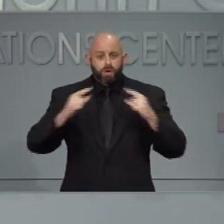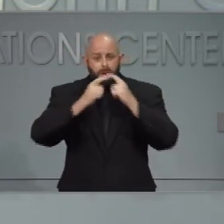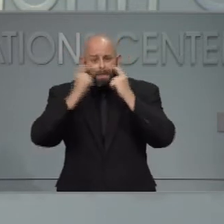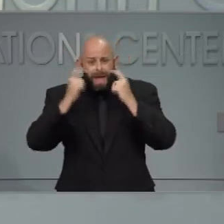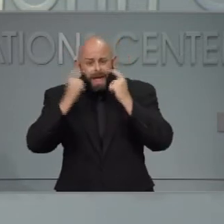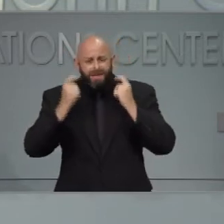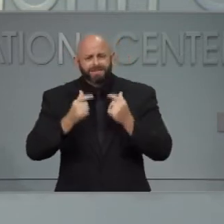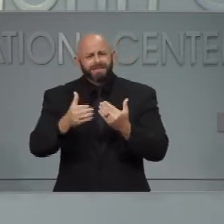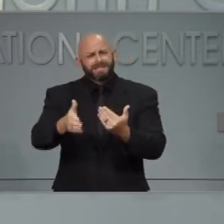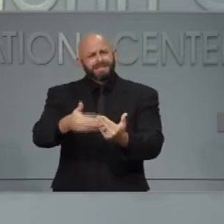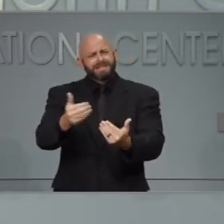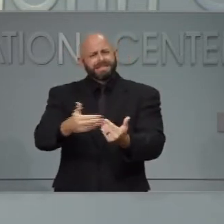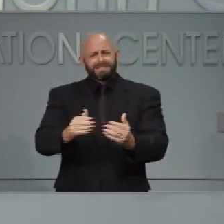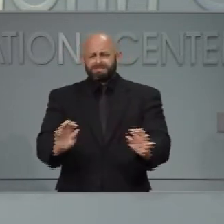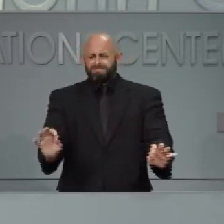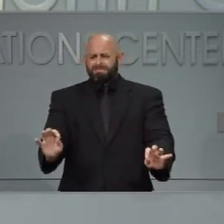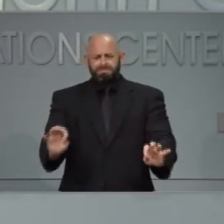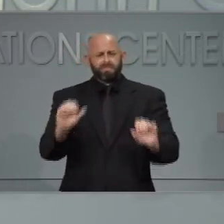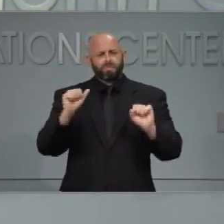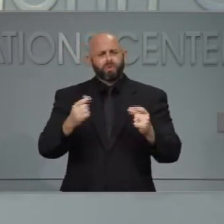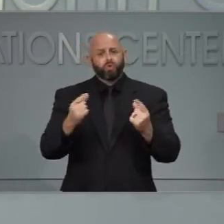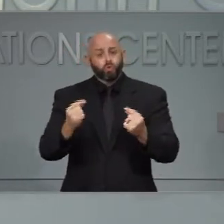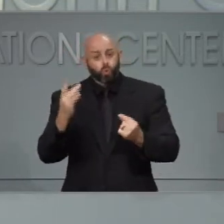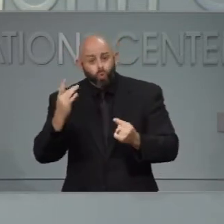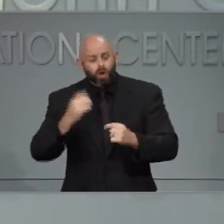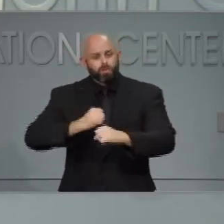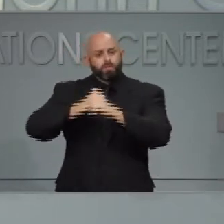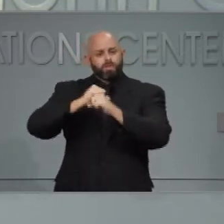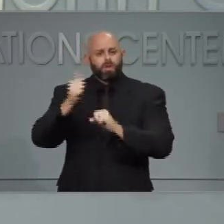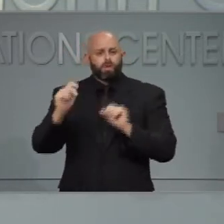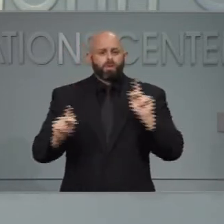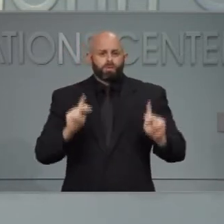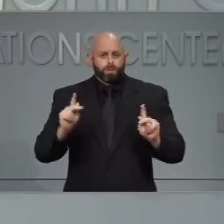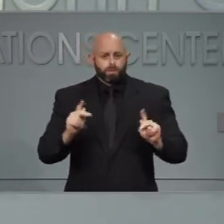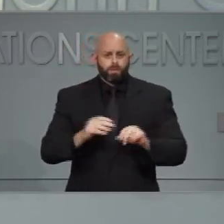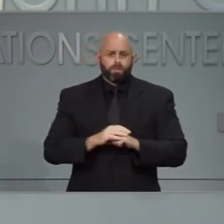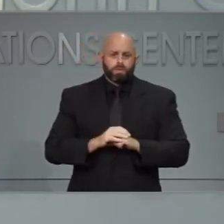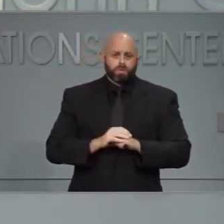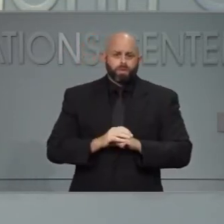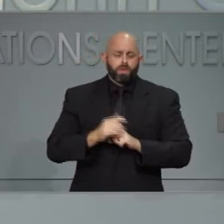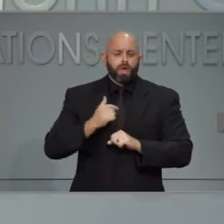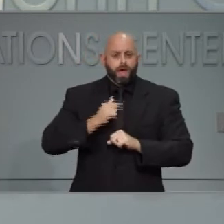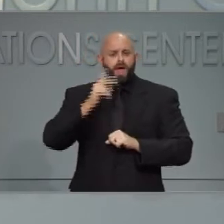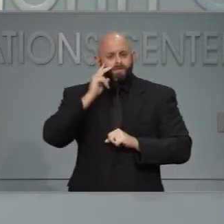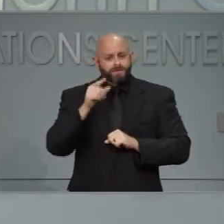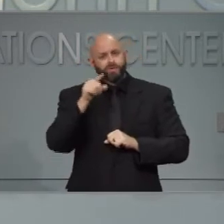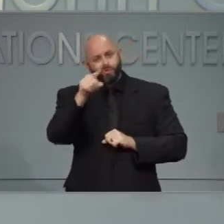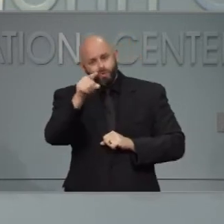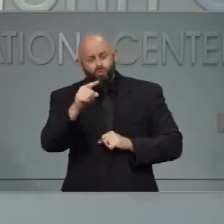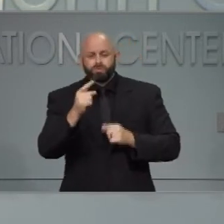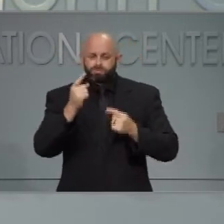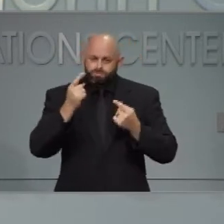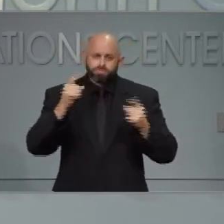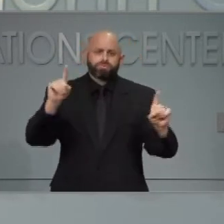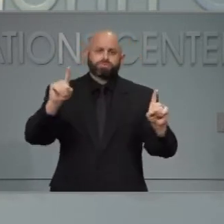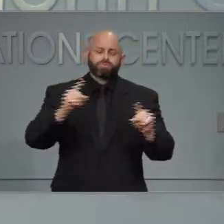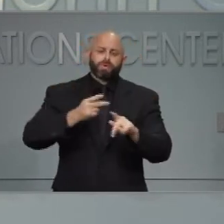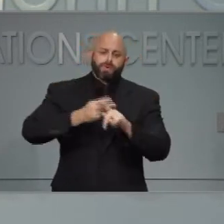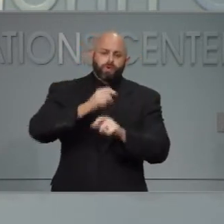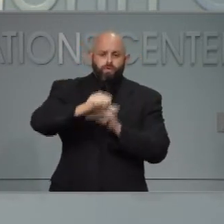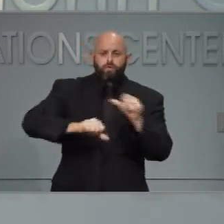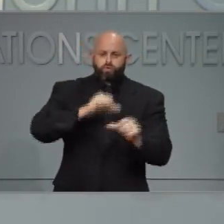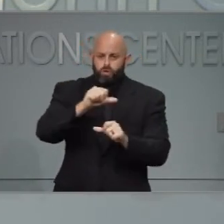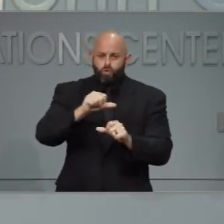way to look out for people. I've seen the tremendous things that North Carolinians will do to take care of each other.